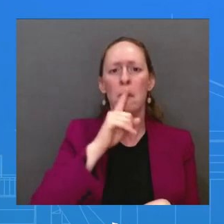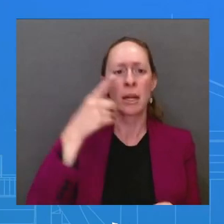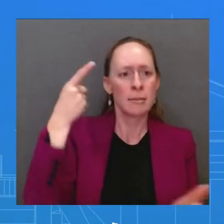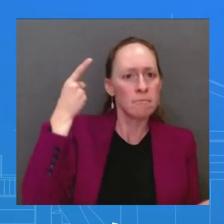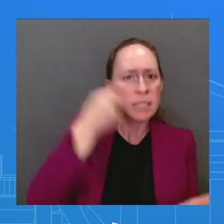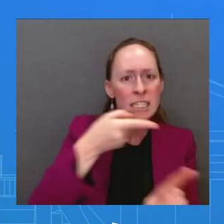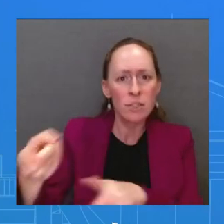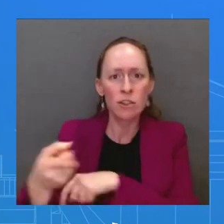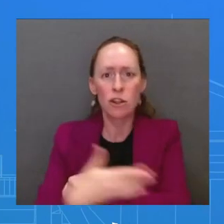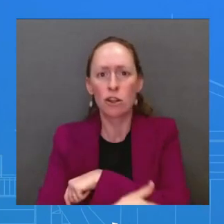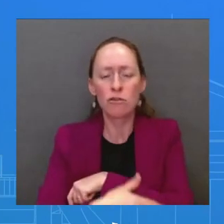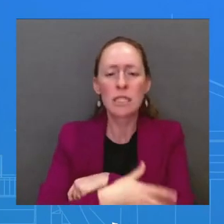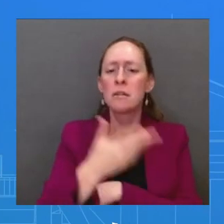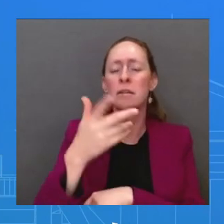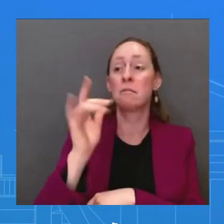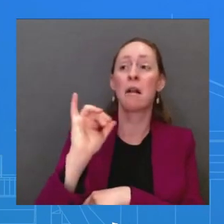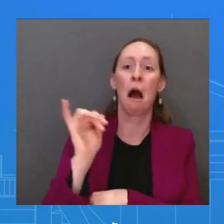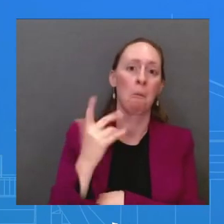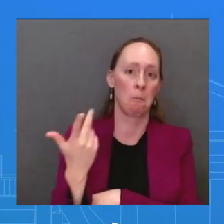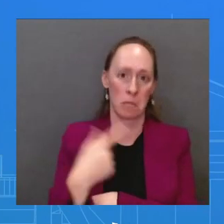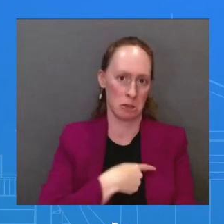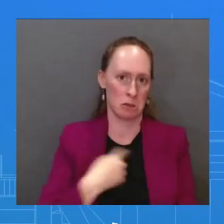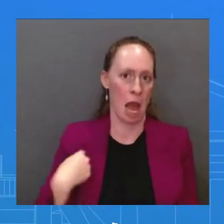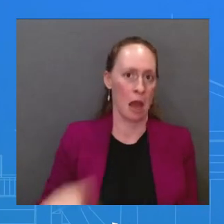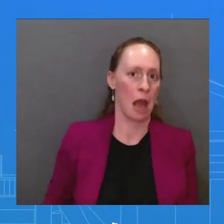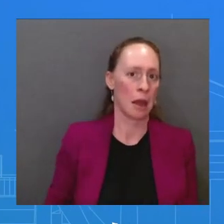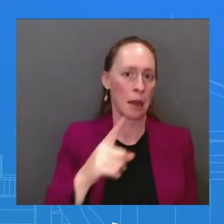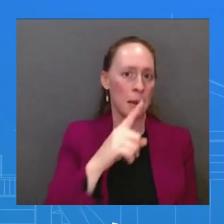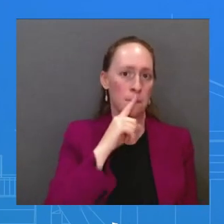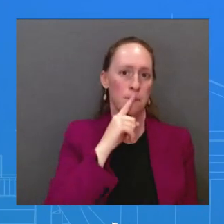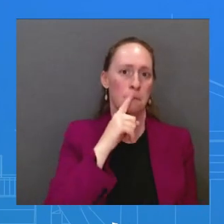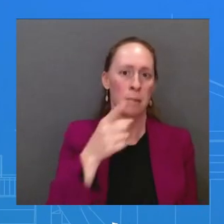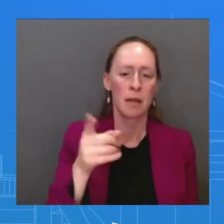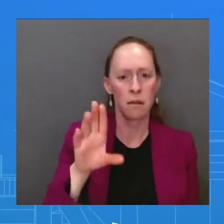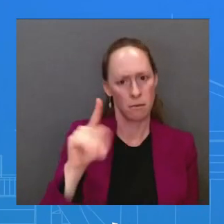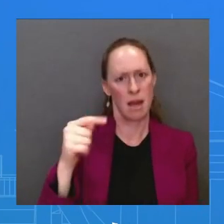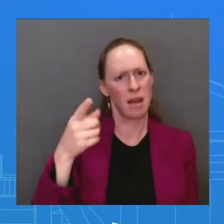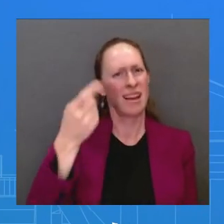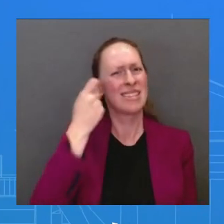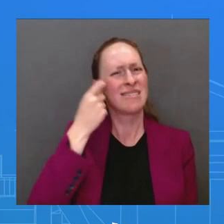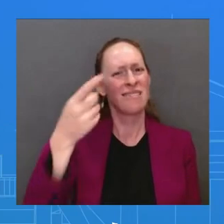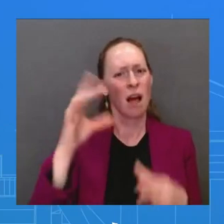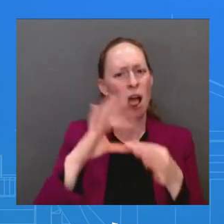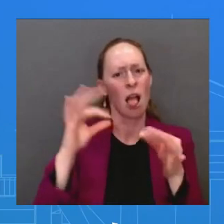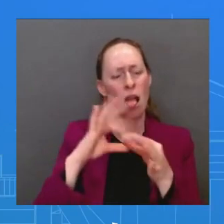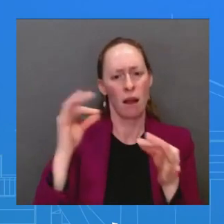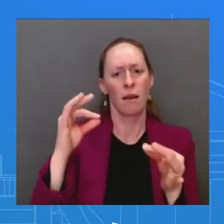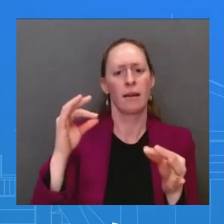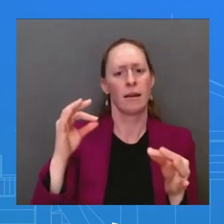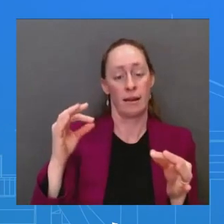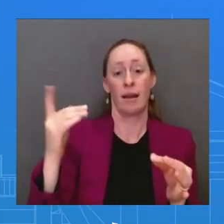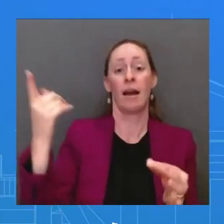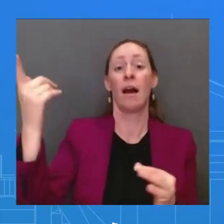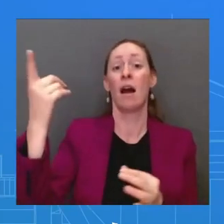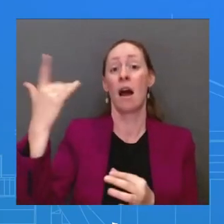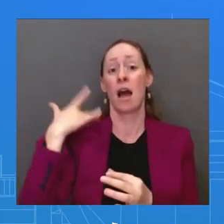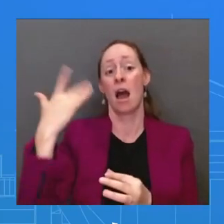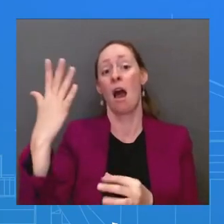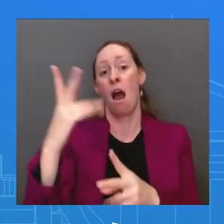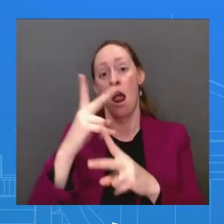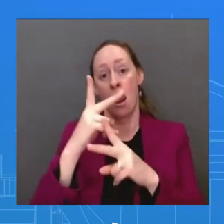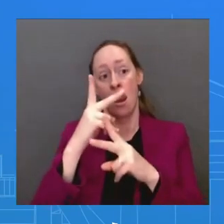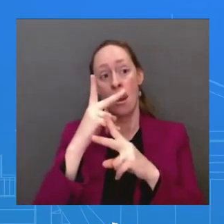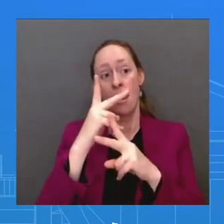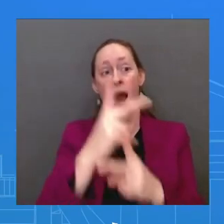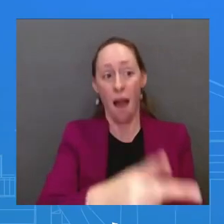lending through the Belt and Road Initiative. So, I mean, how can it be about China and not be about China at the same